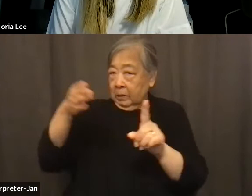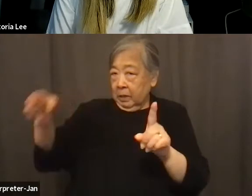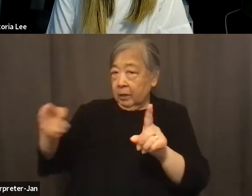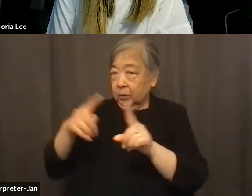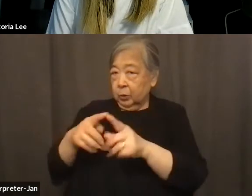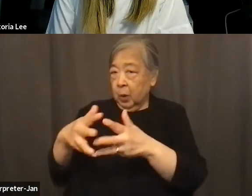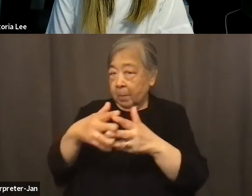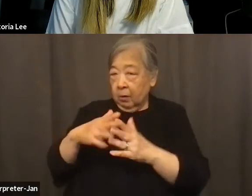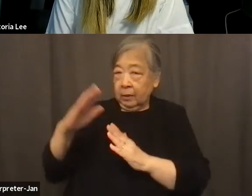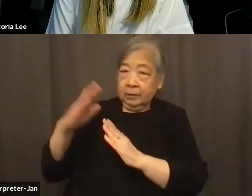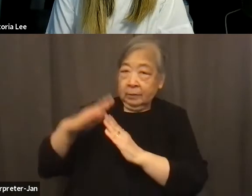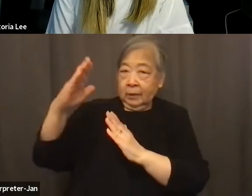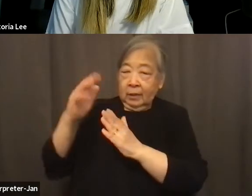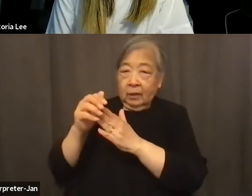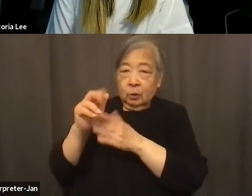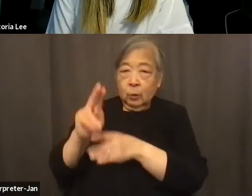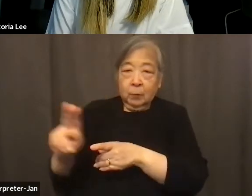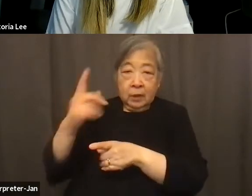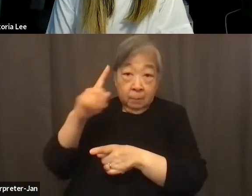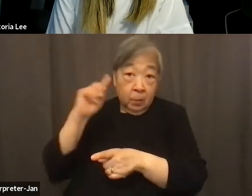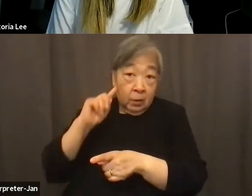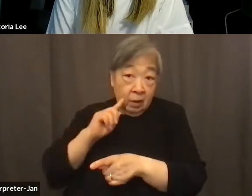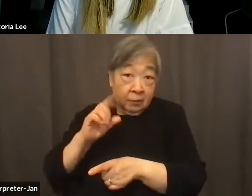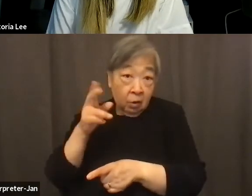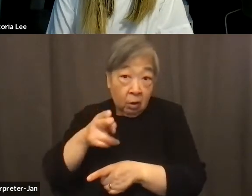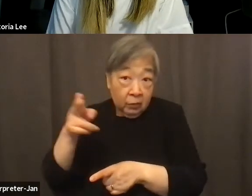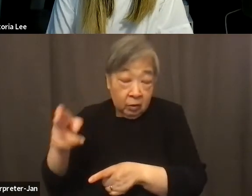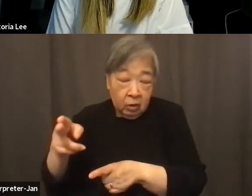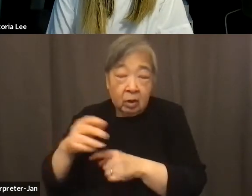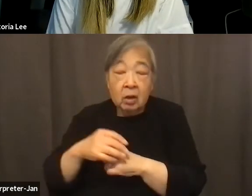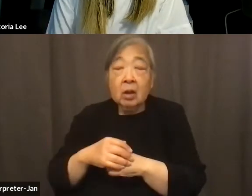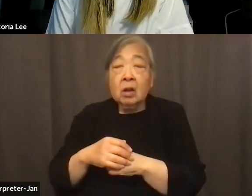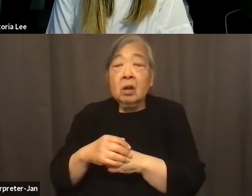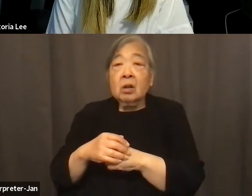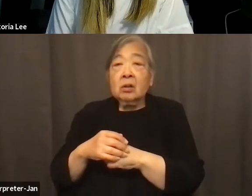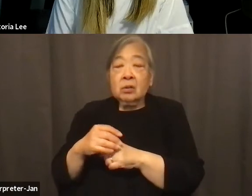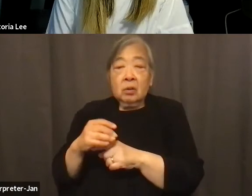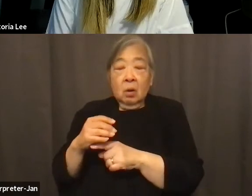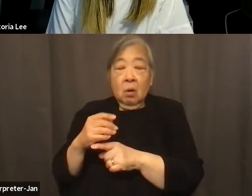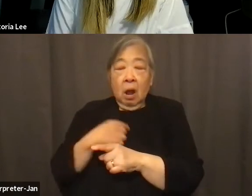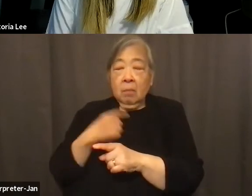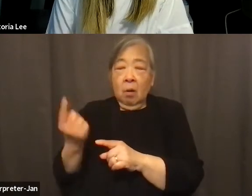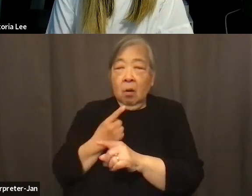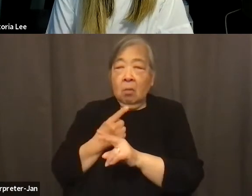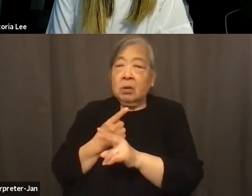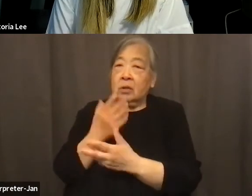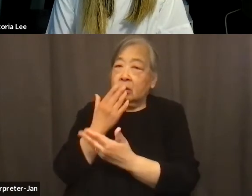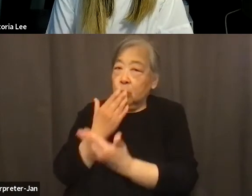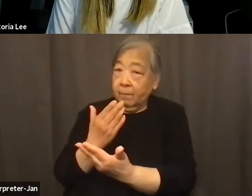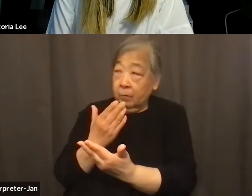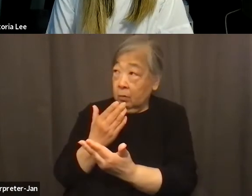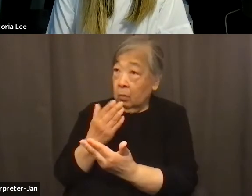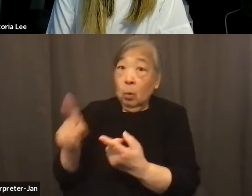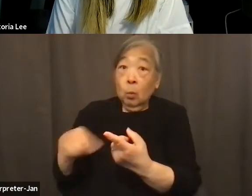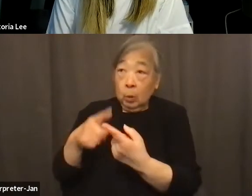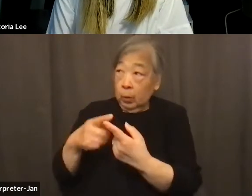leading university for the deaf and hard of hearing. And so I'm always, always so grateful when we have live